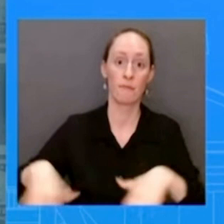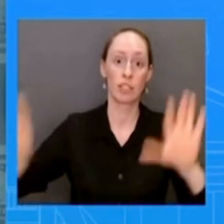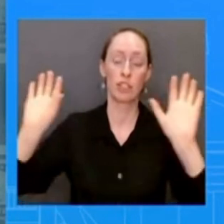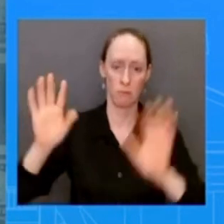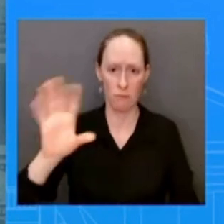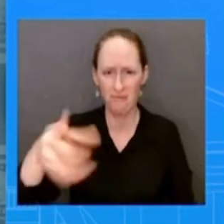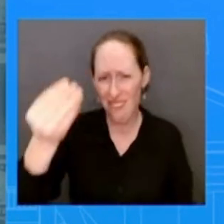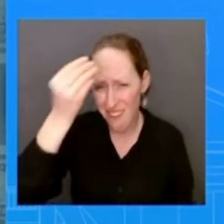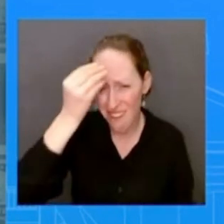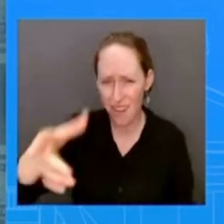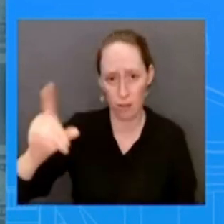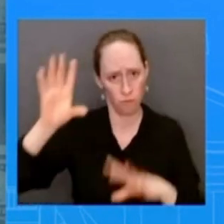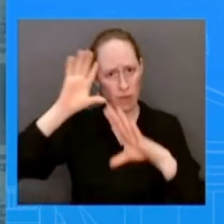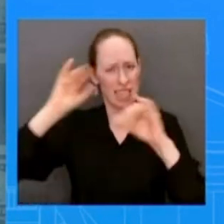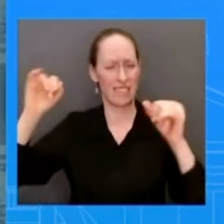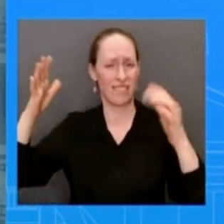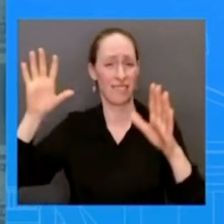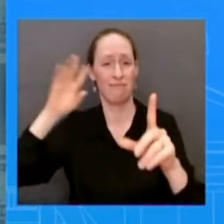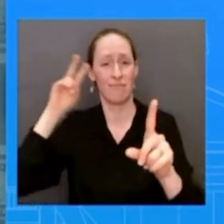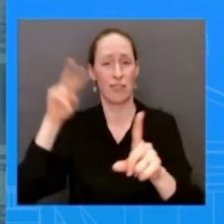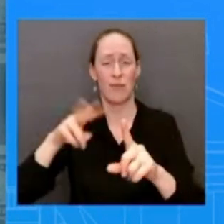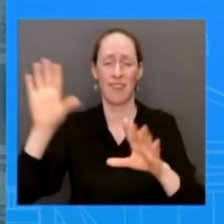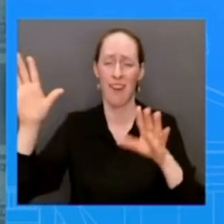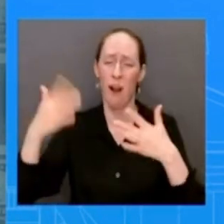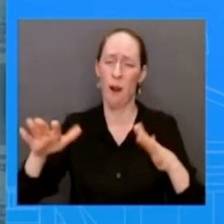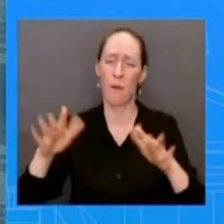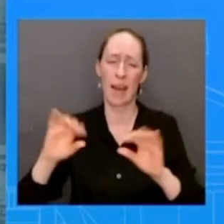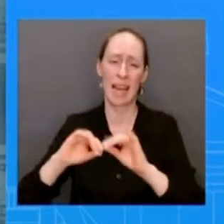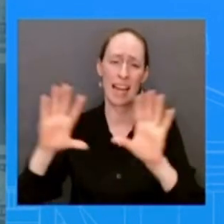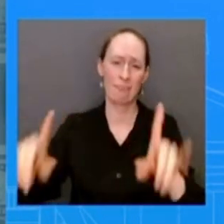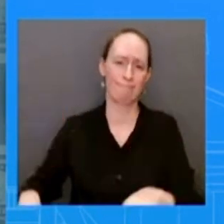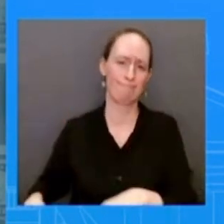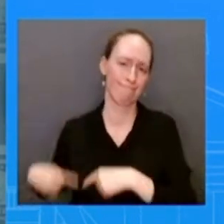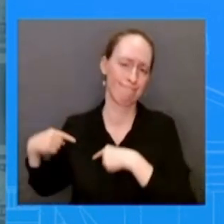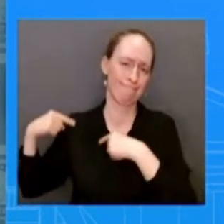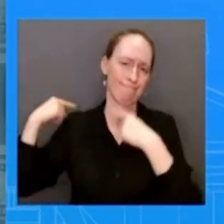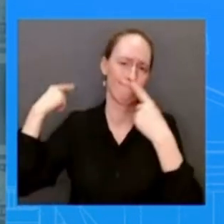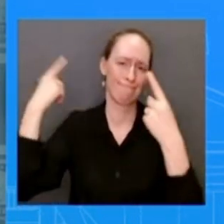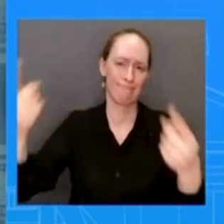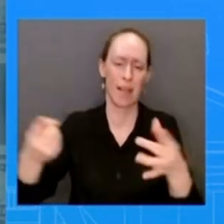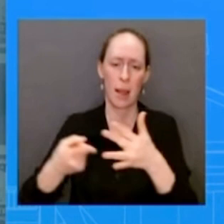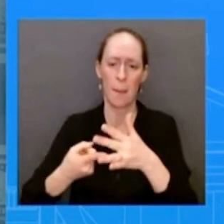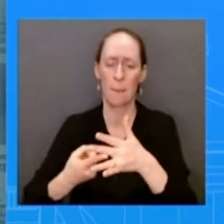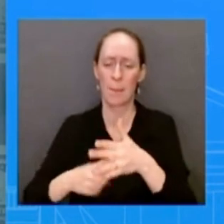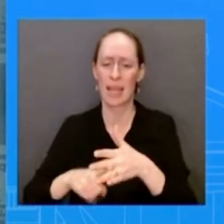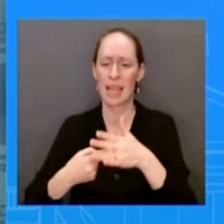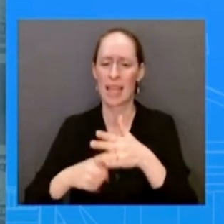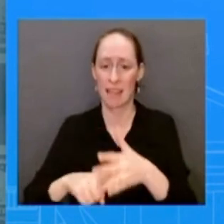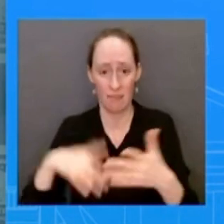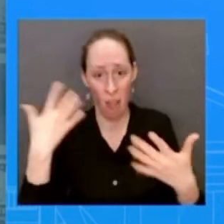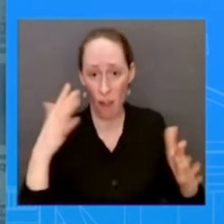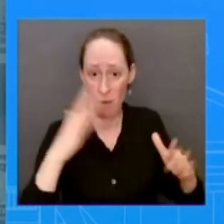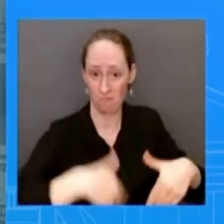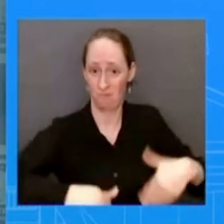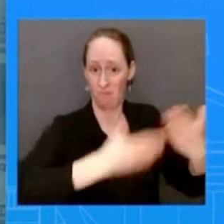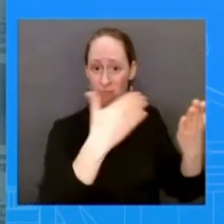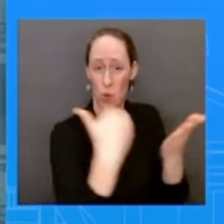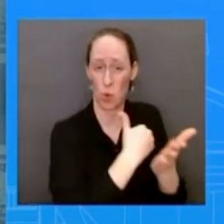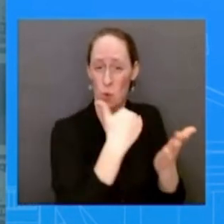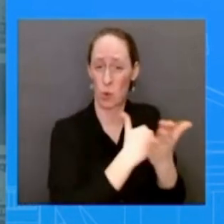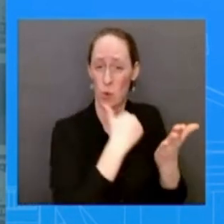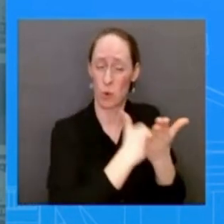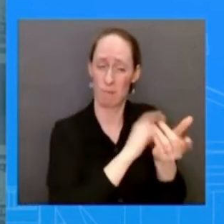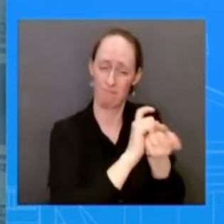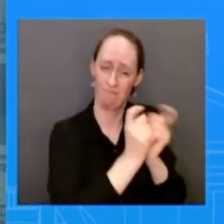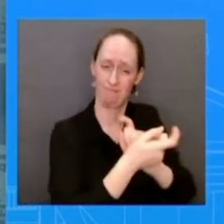of his administration by putting forth a comprehensive immigration reform and his approach has been making sure that we expand legal pathways